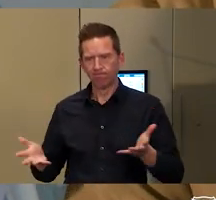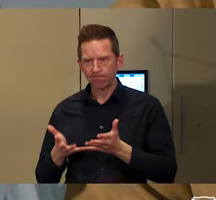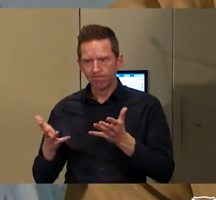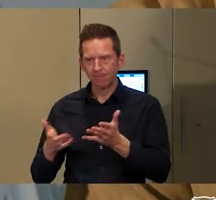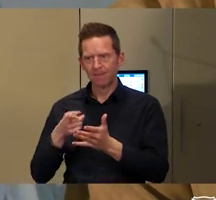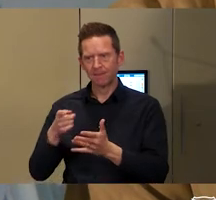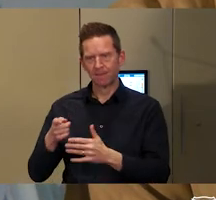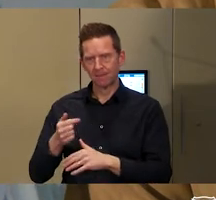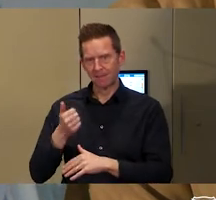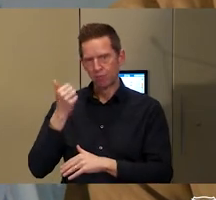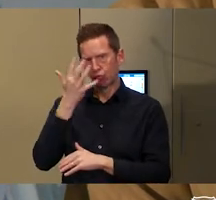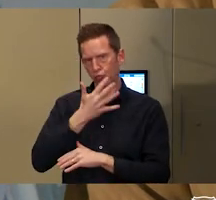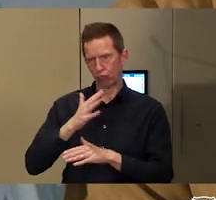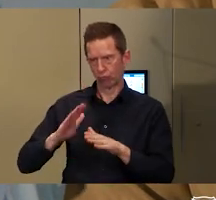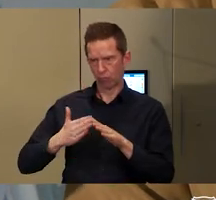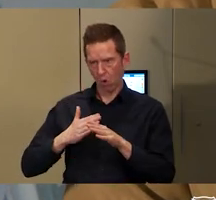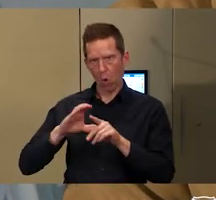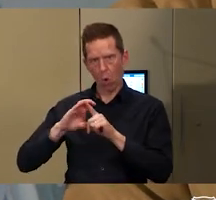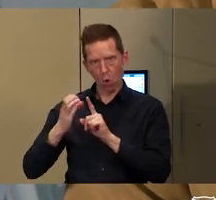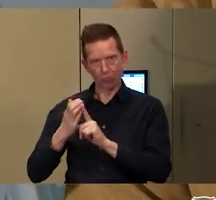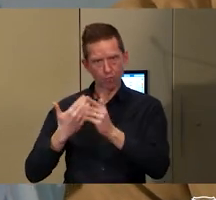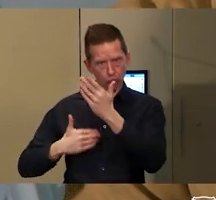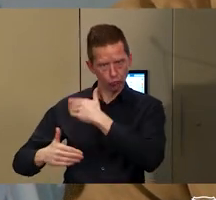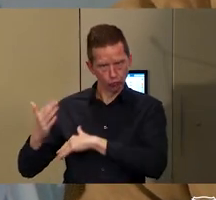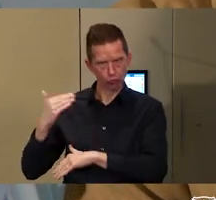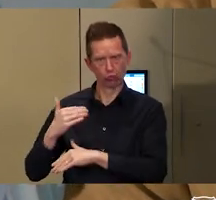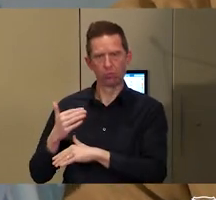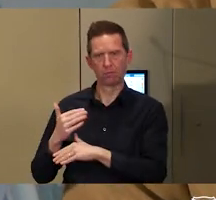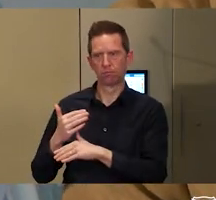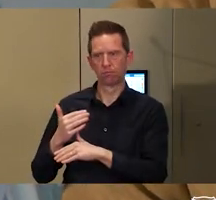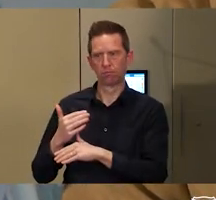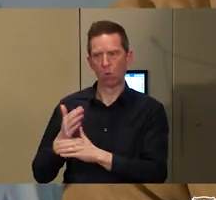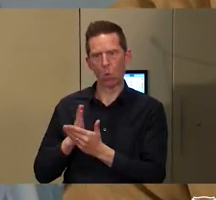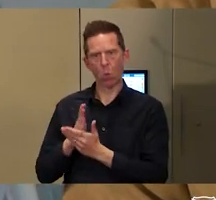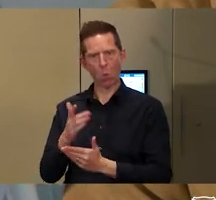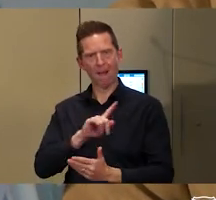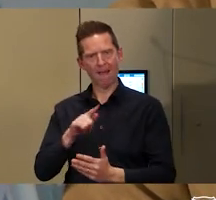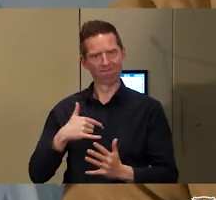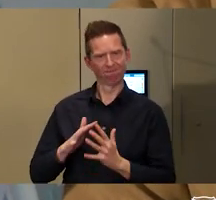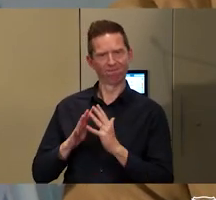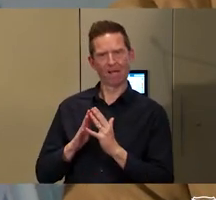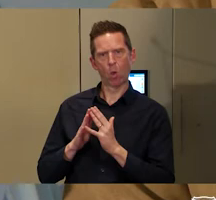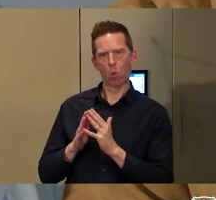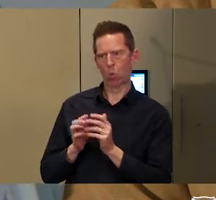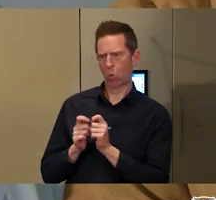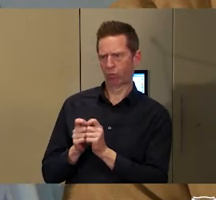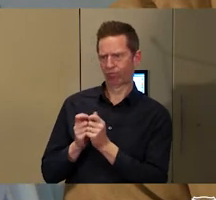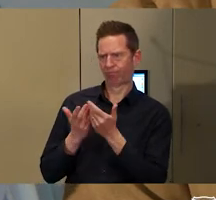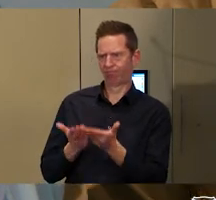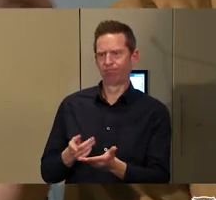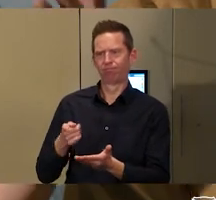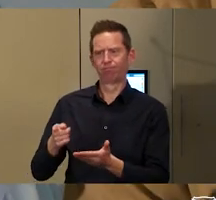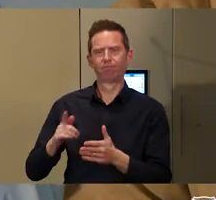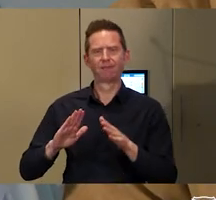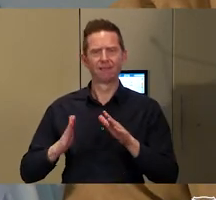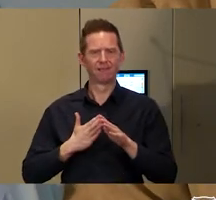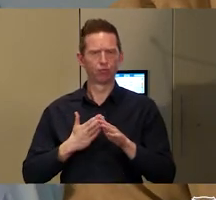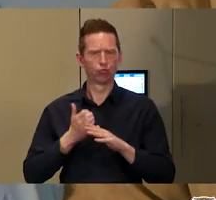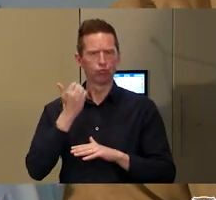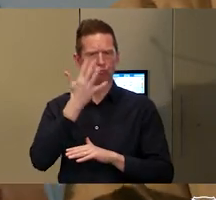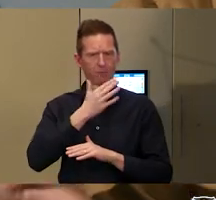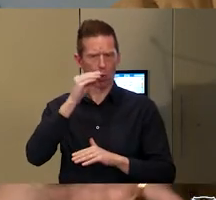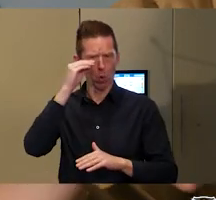cultural and heritage through valuing Indigenous knowledge. And I think we can see this